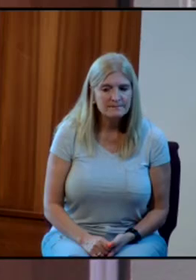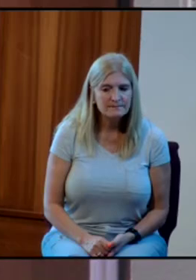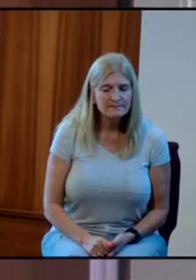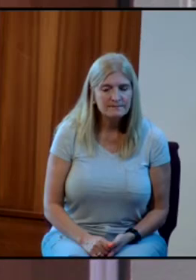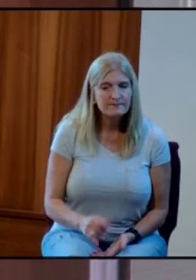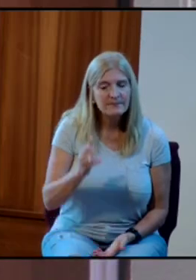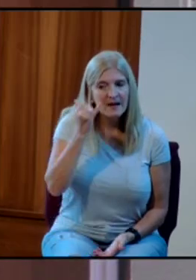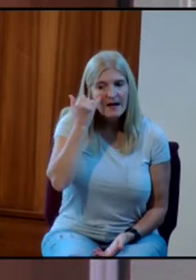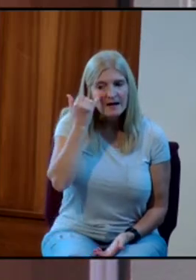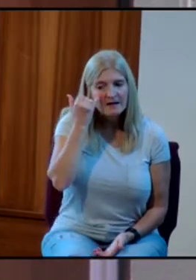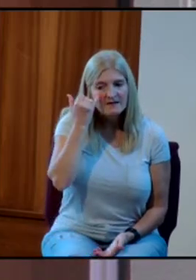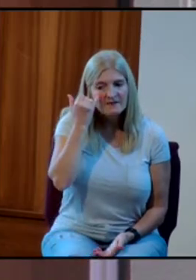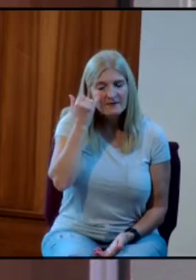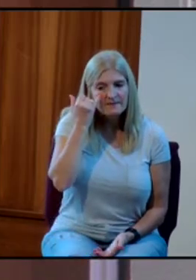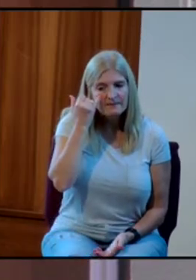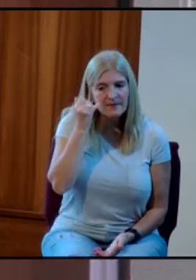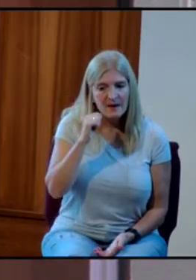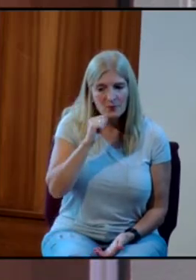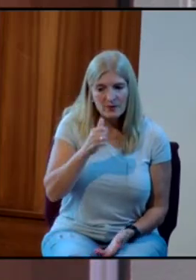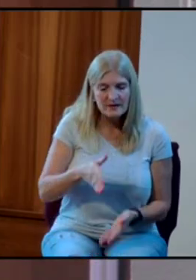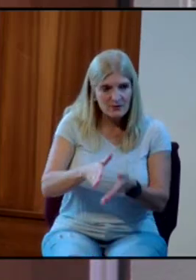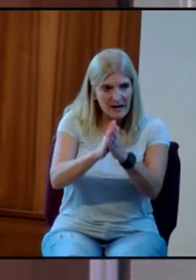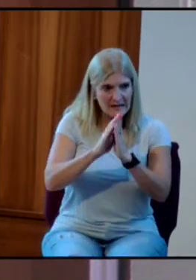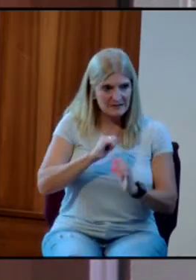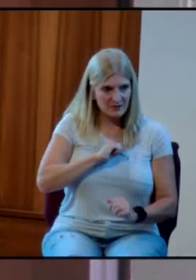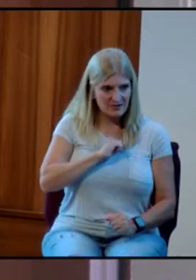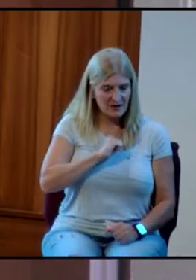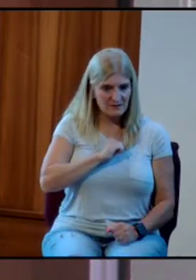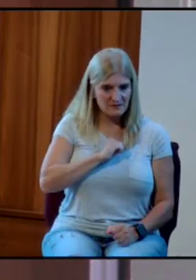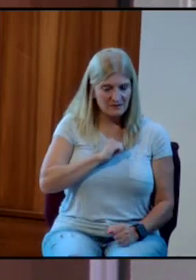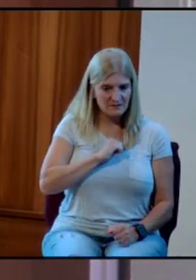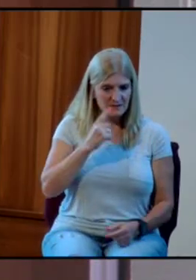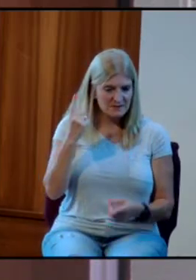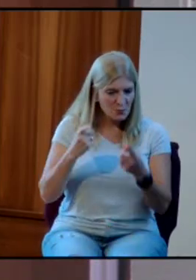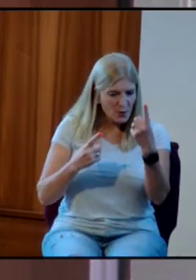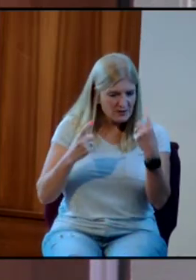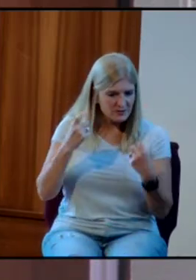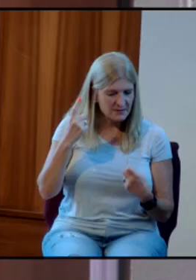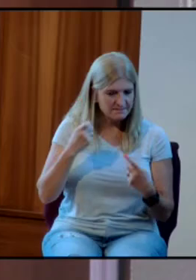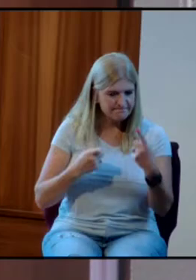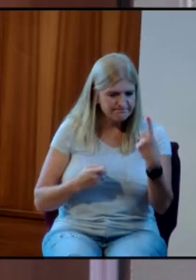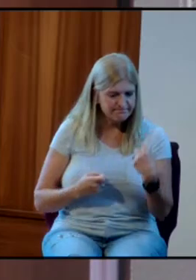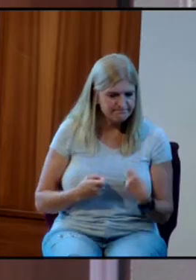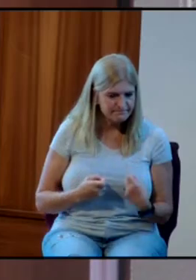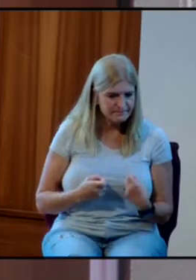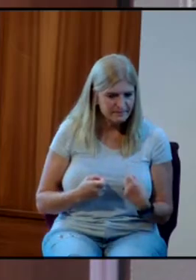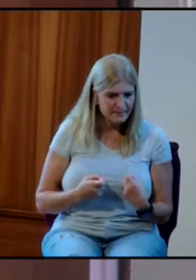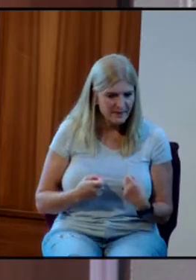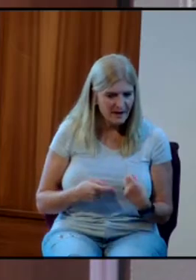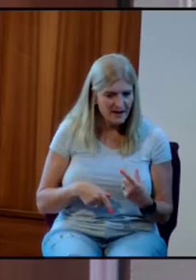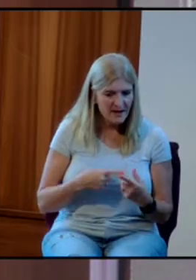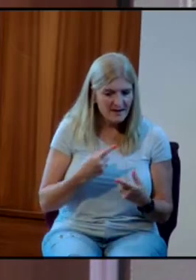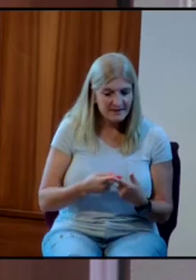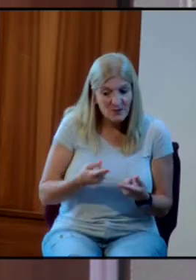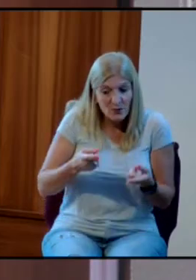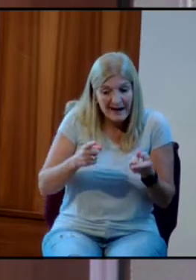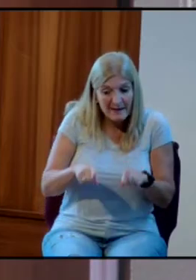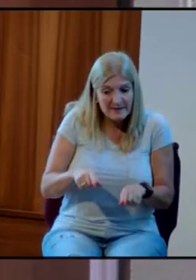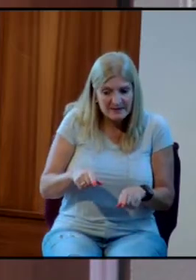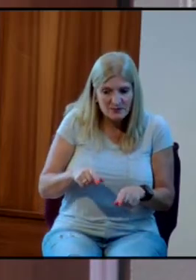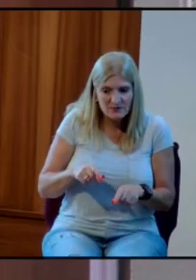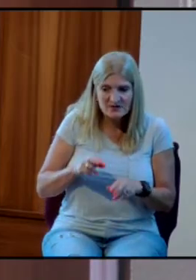If we don't ask ourselves this question, we end up being reactionary to life.